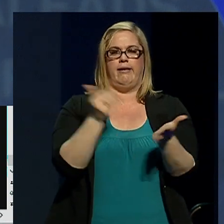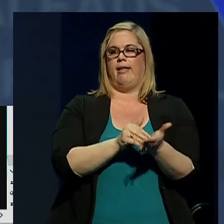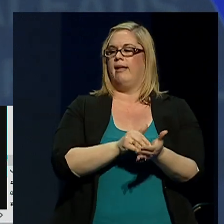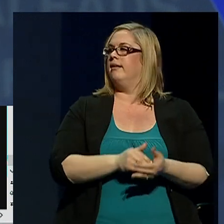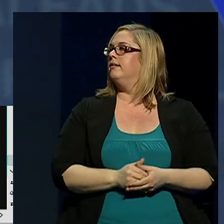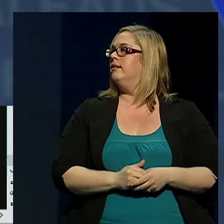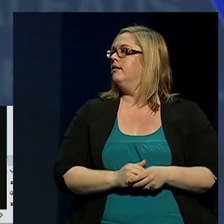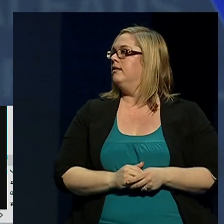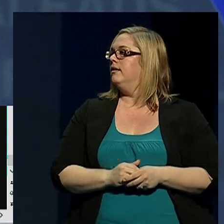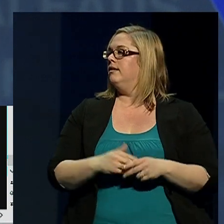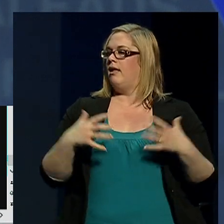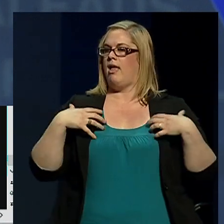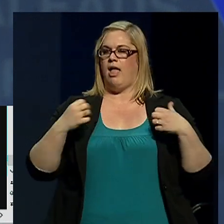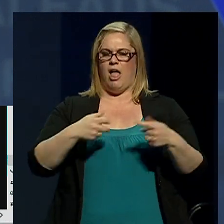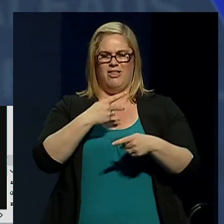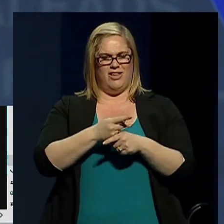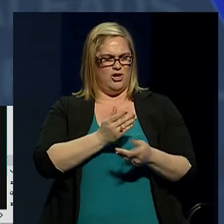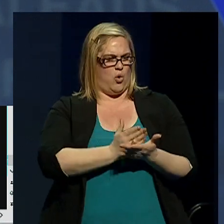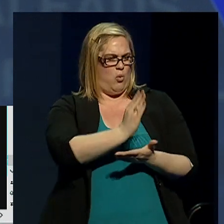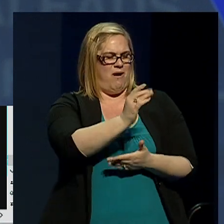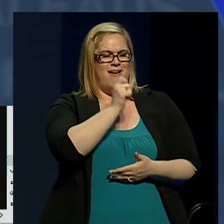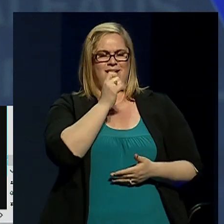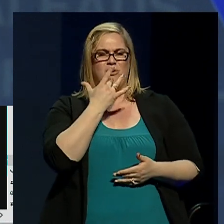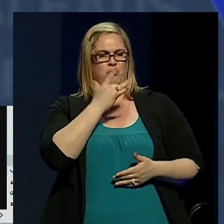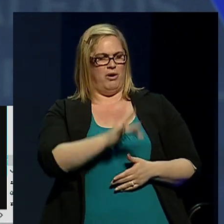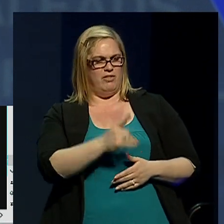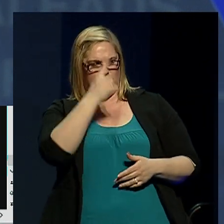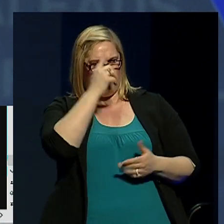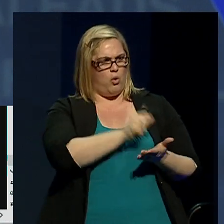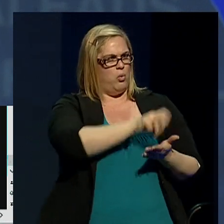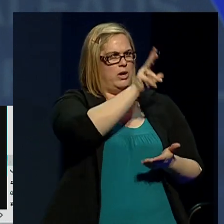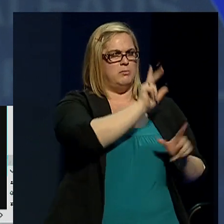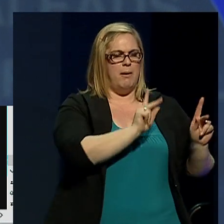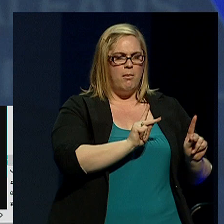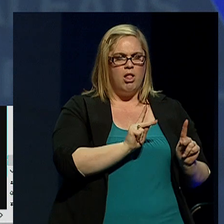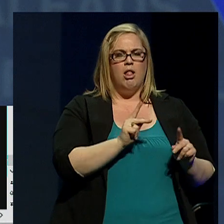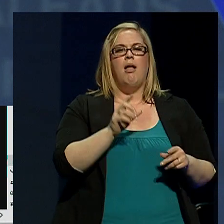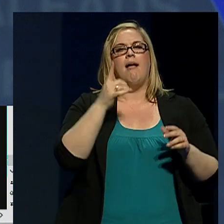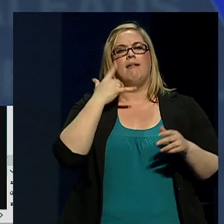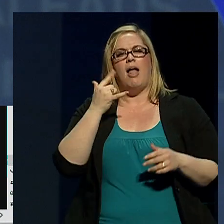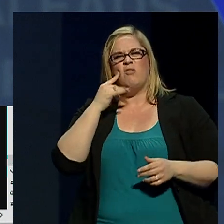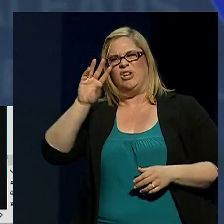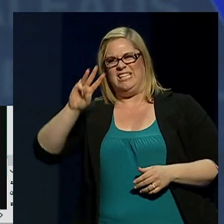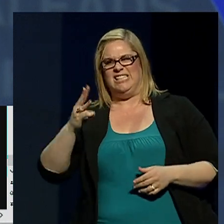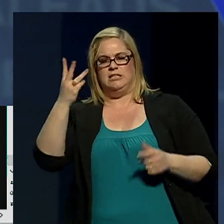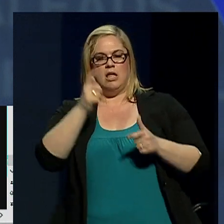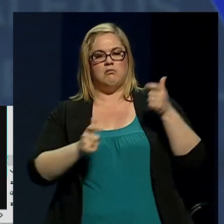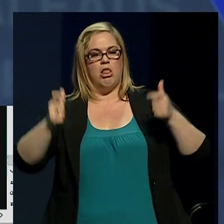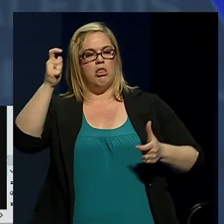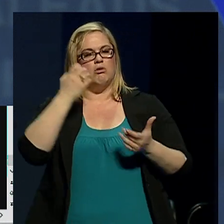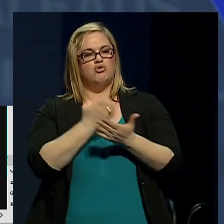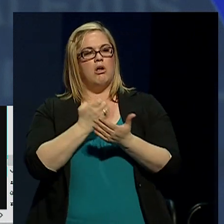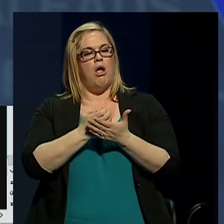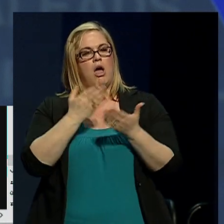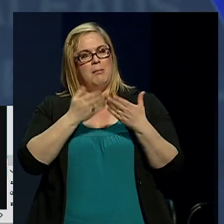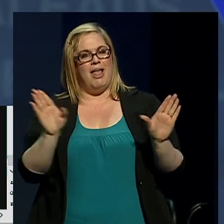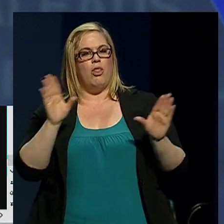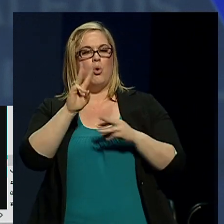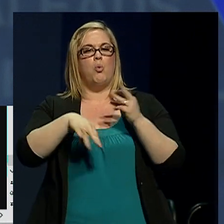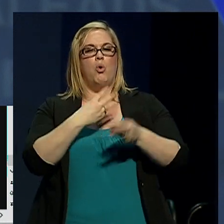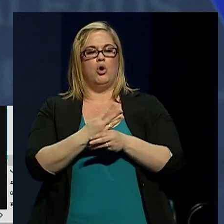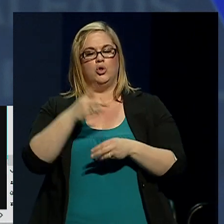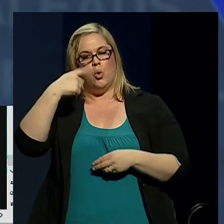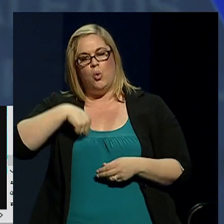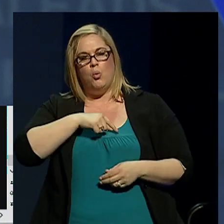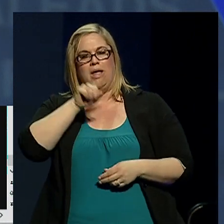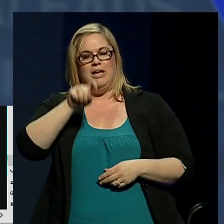Health care should be a right, not a privilege reserved for the wealthy. California is the sixth largest economy in the world. We